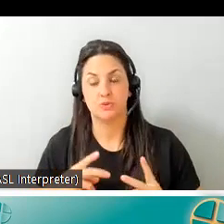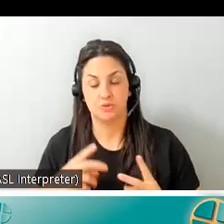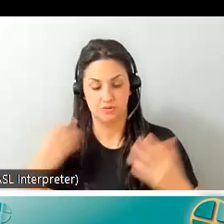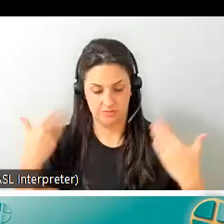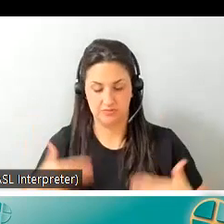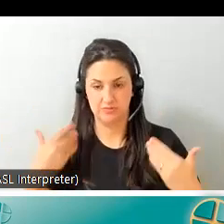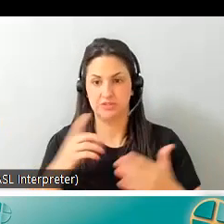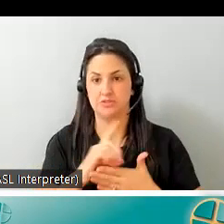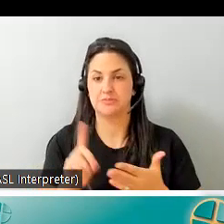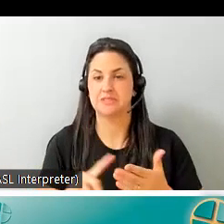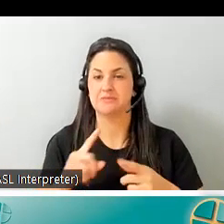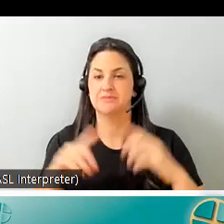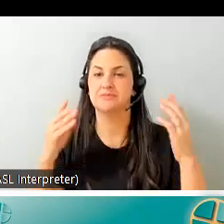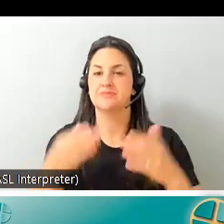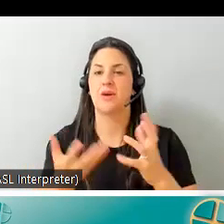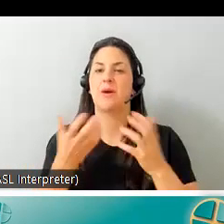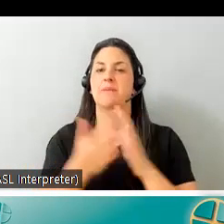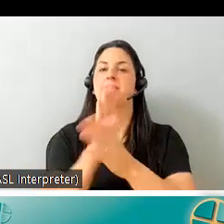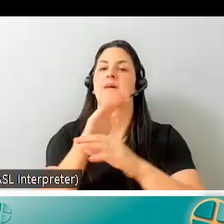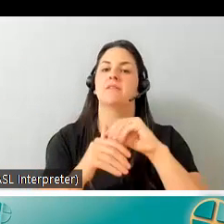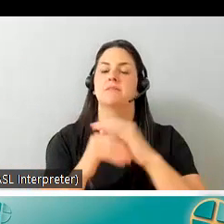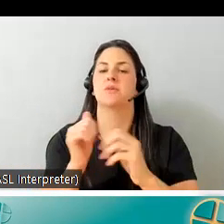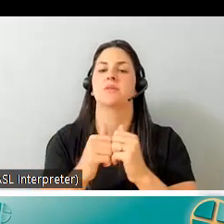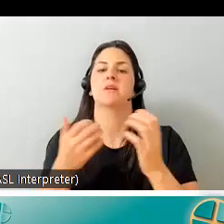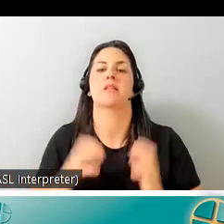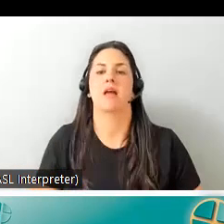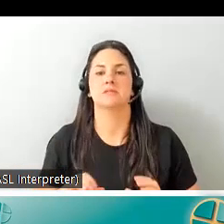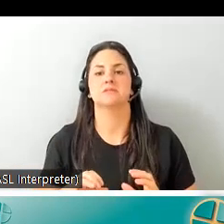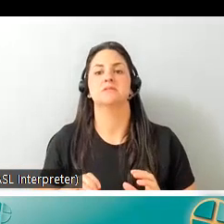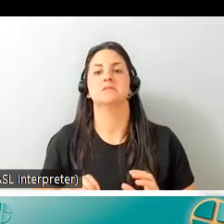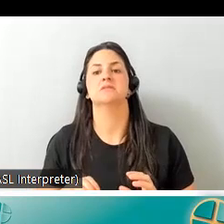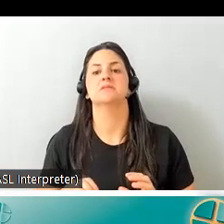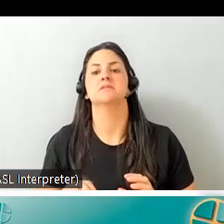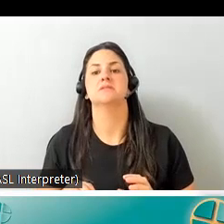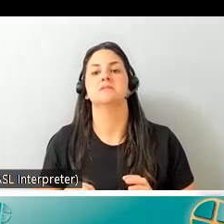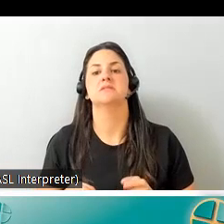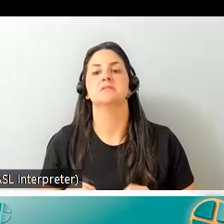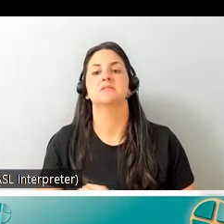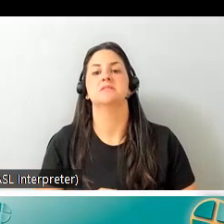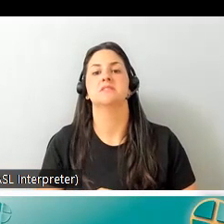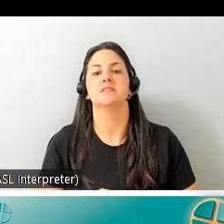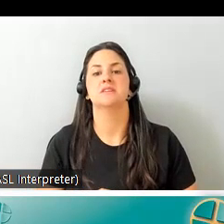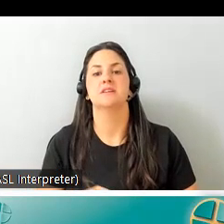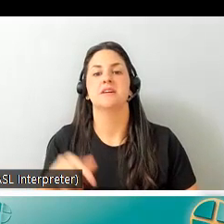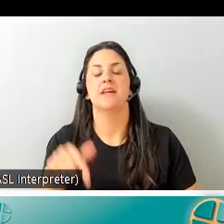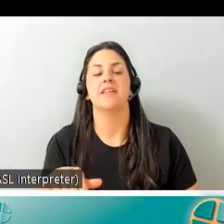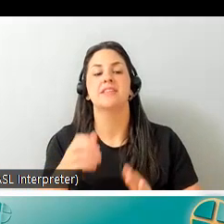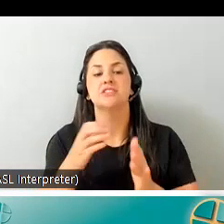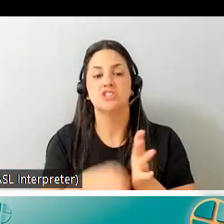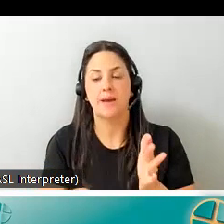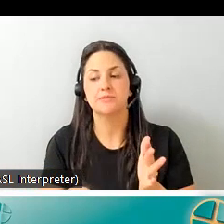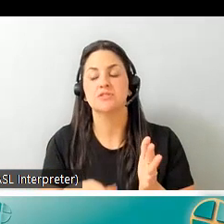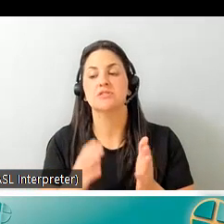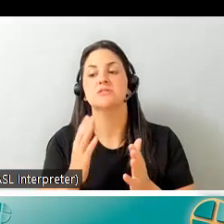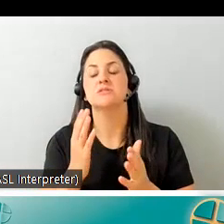but i'm going to stick on getting comfortable with the client and another thing about our chapter is we've got some people who